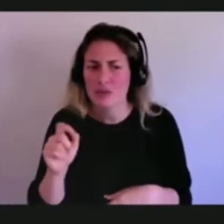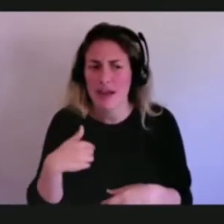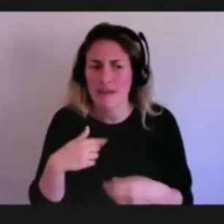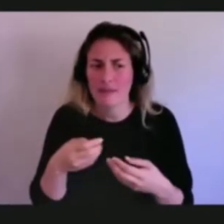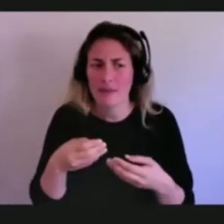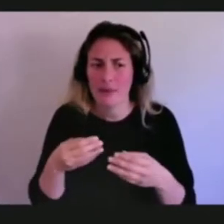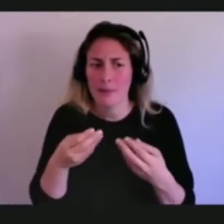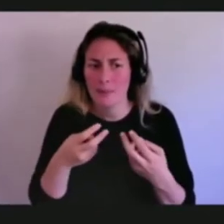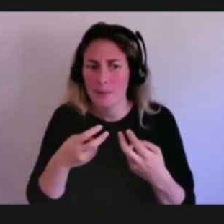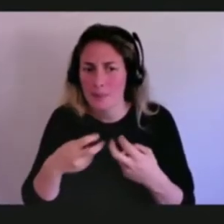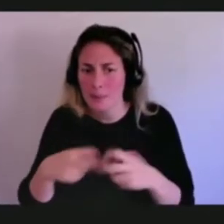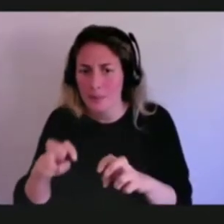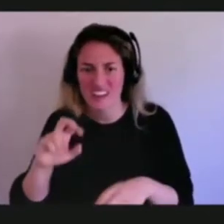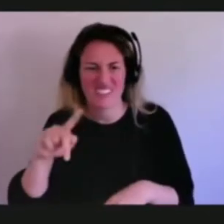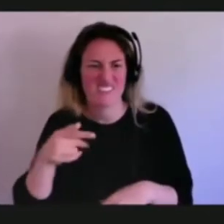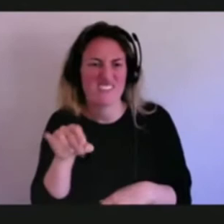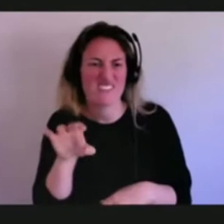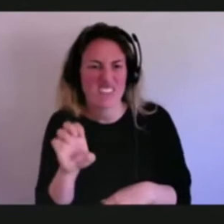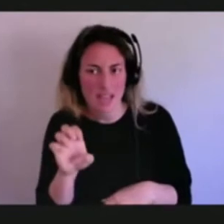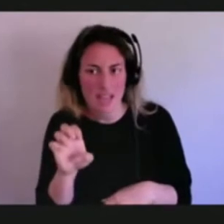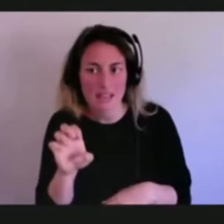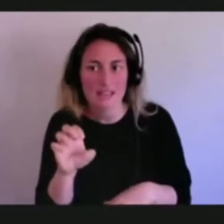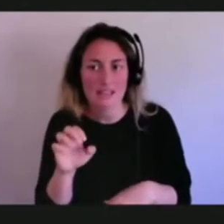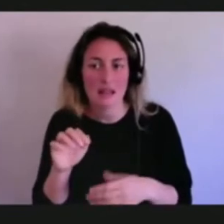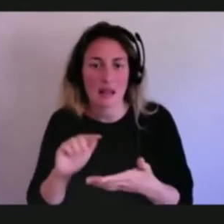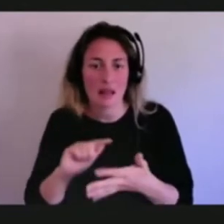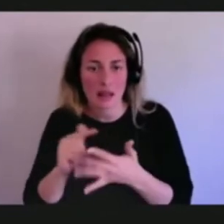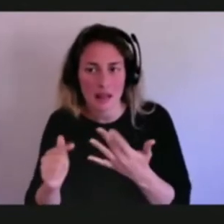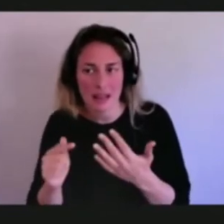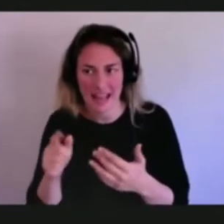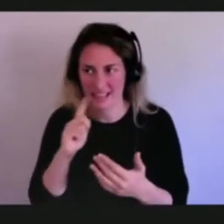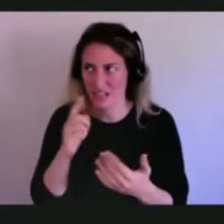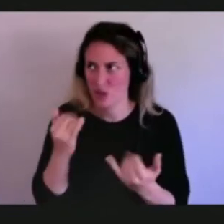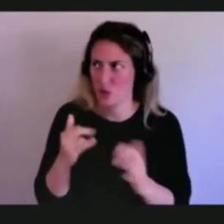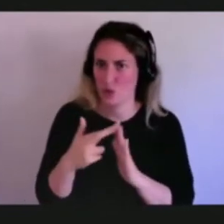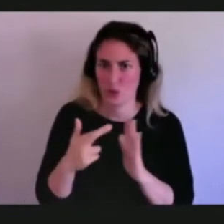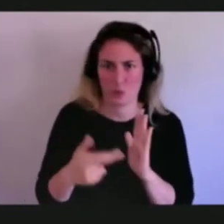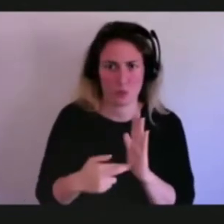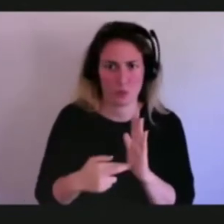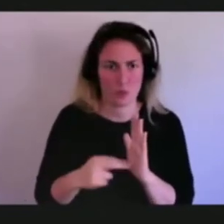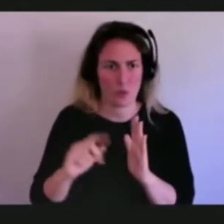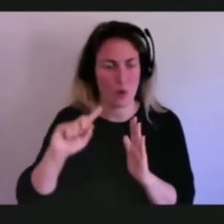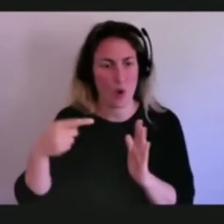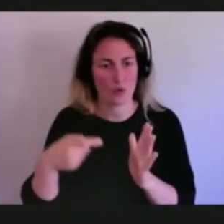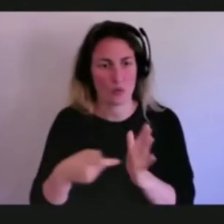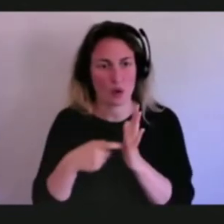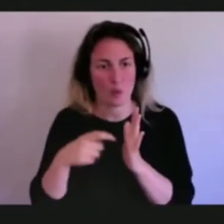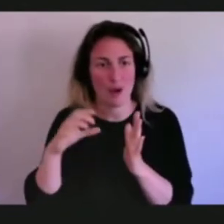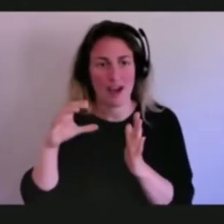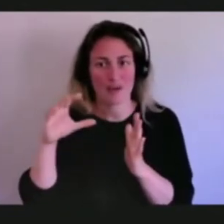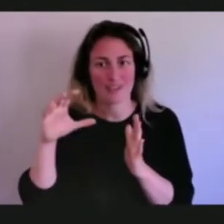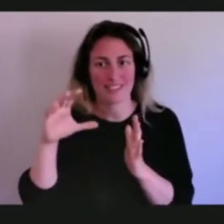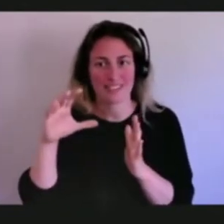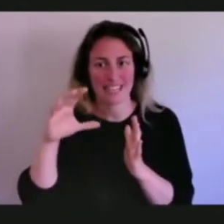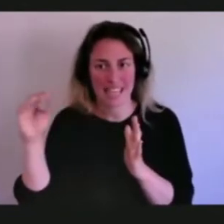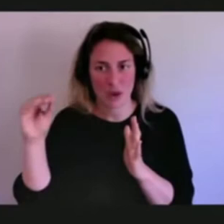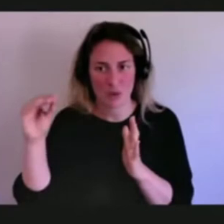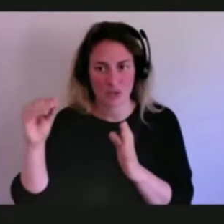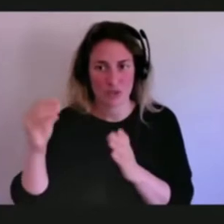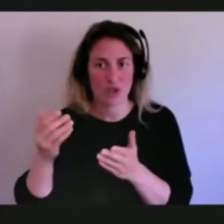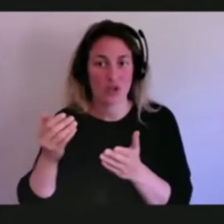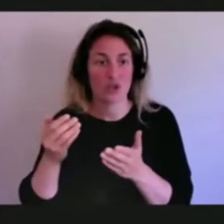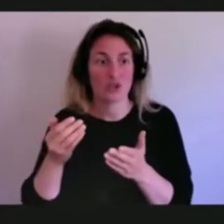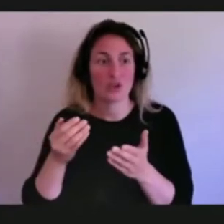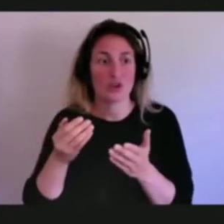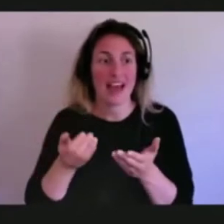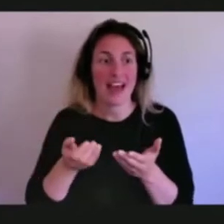rule, which only requires carriers to offer, at the point of sale, a